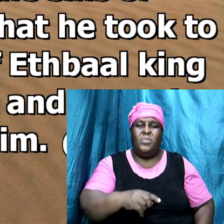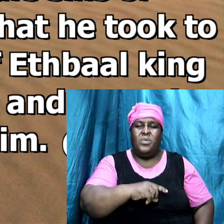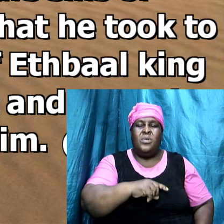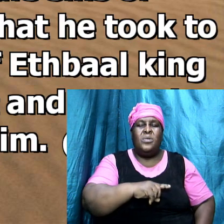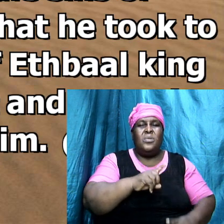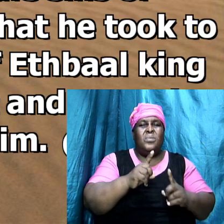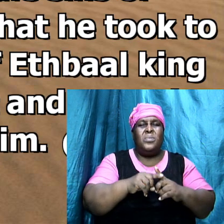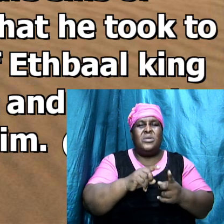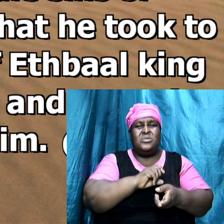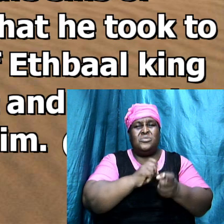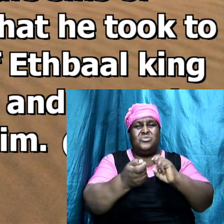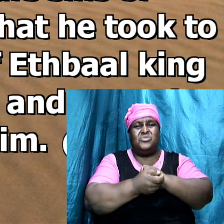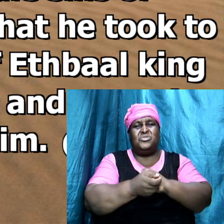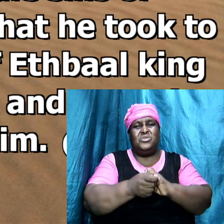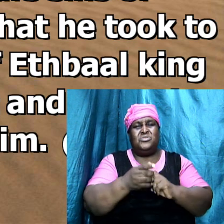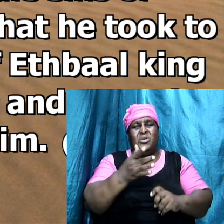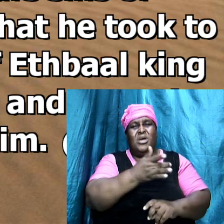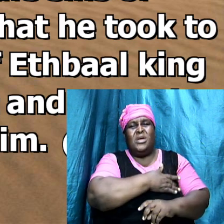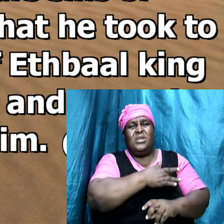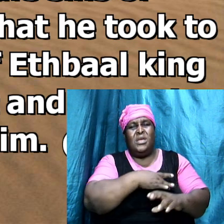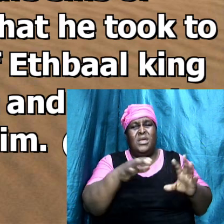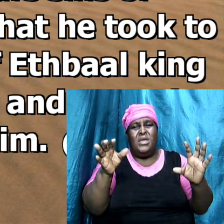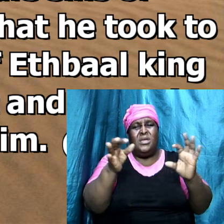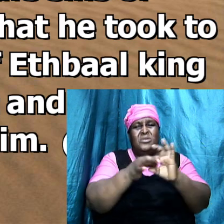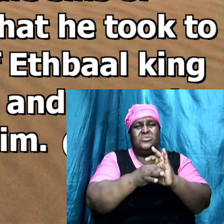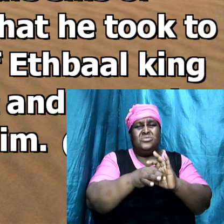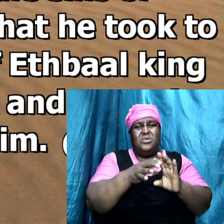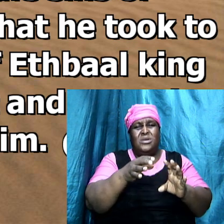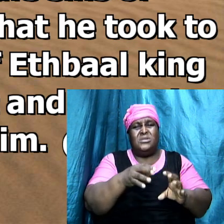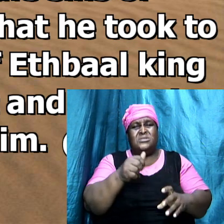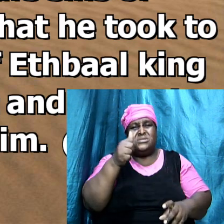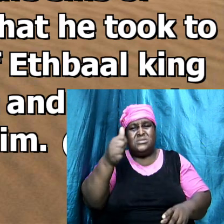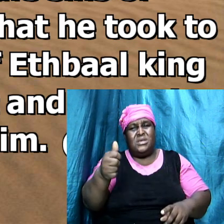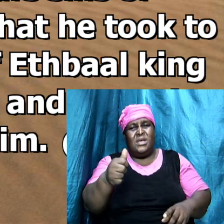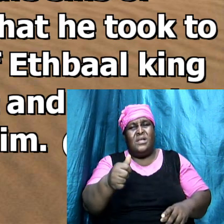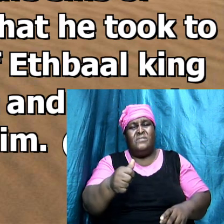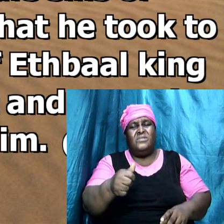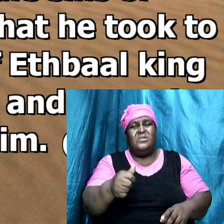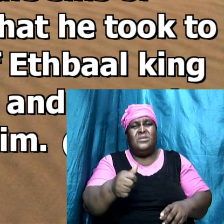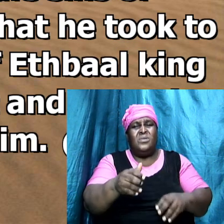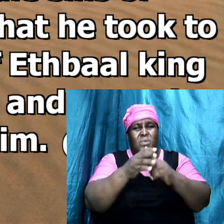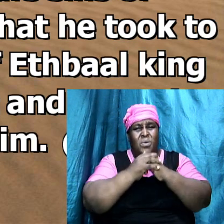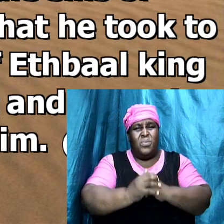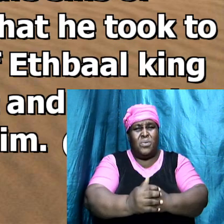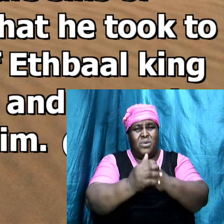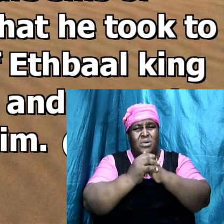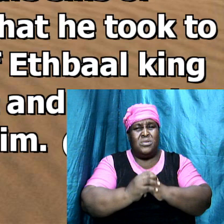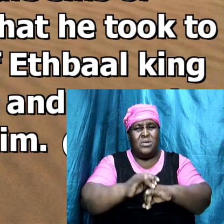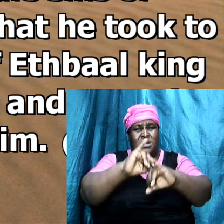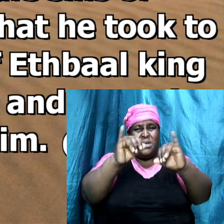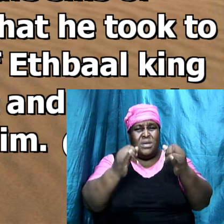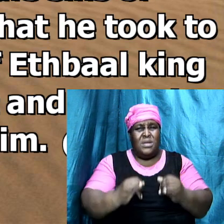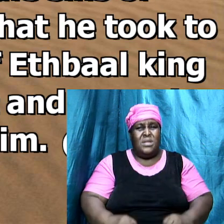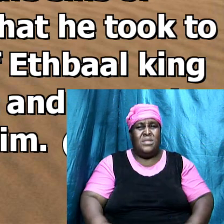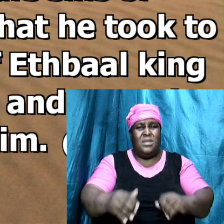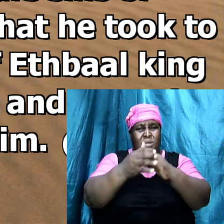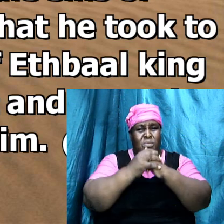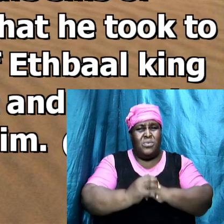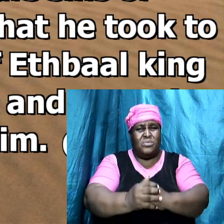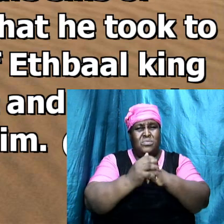turn your heart when you join yourself unto somebody that is an idolater they will turn your heart from God